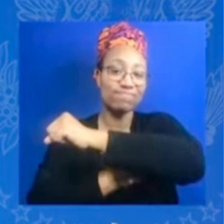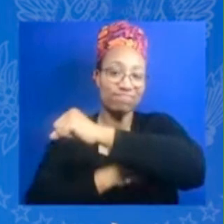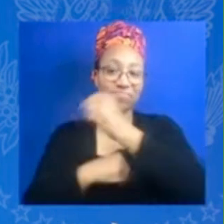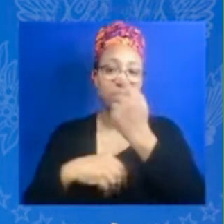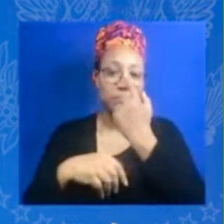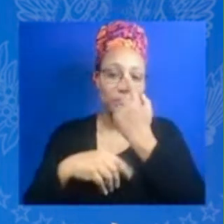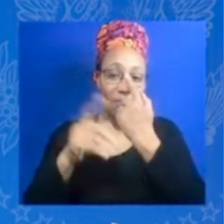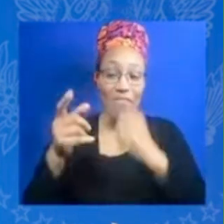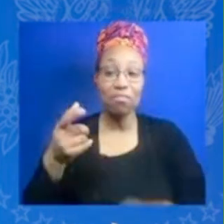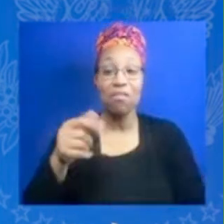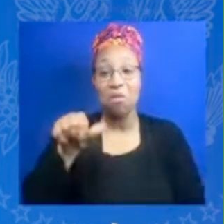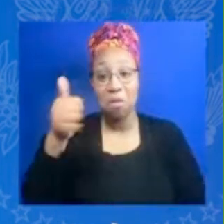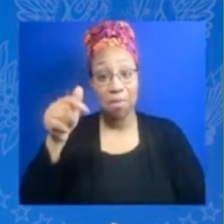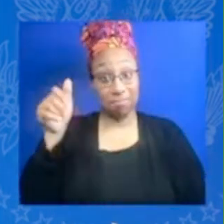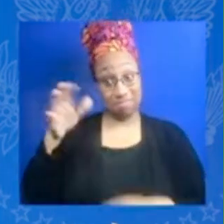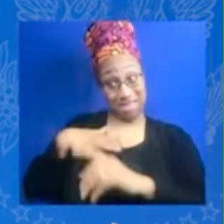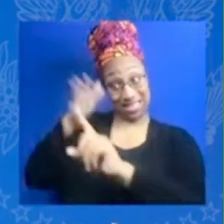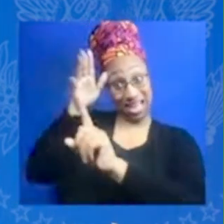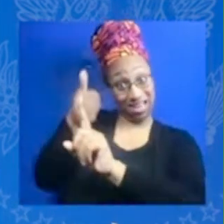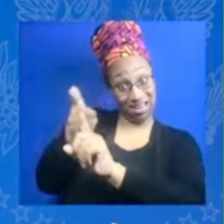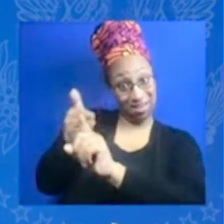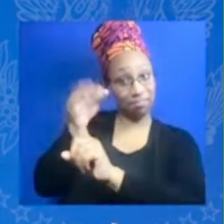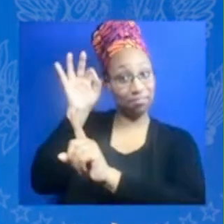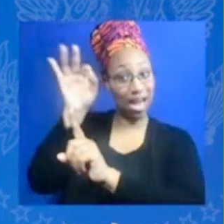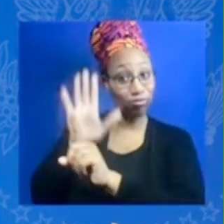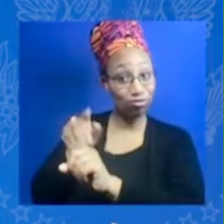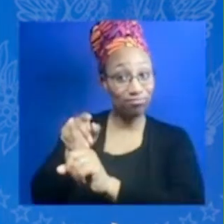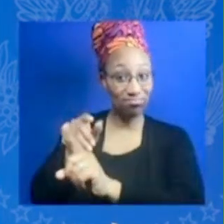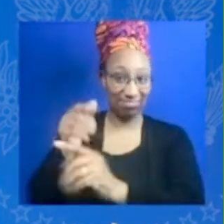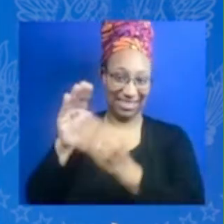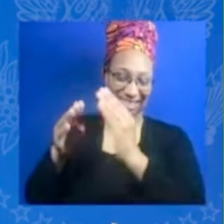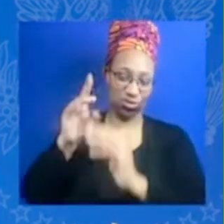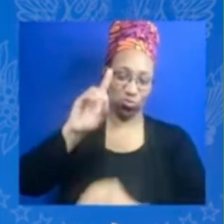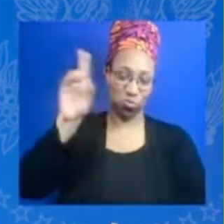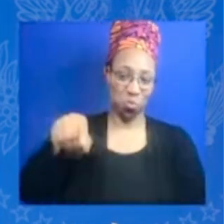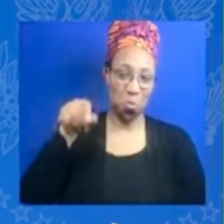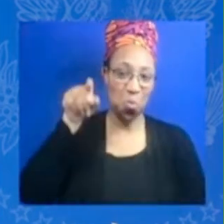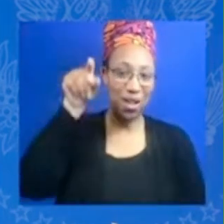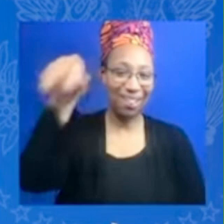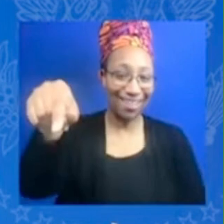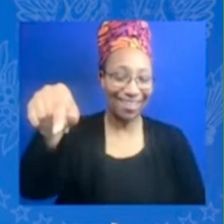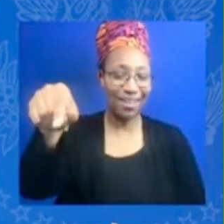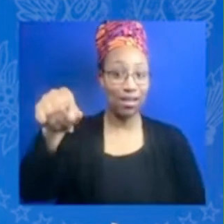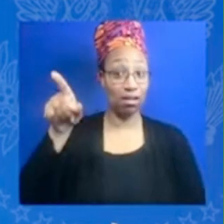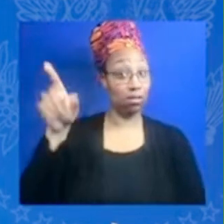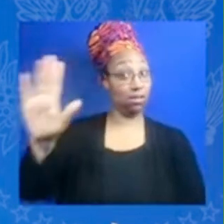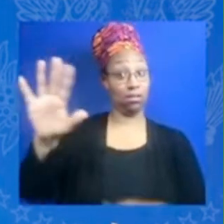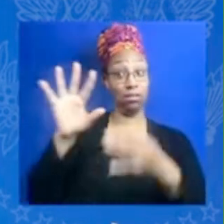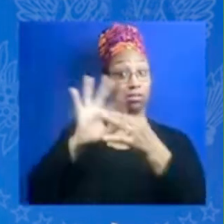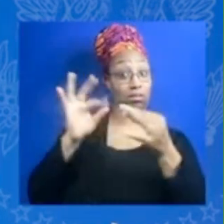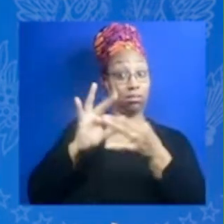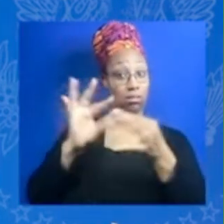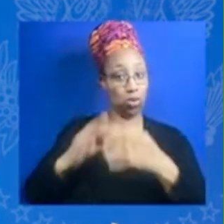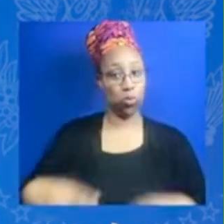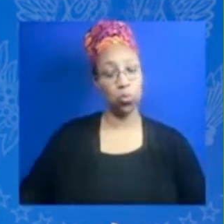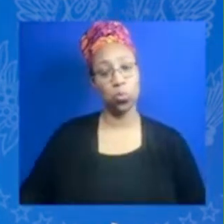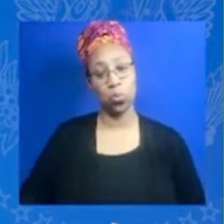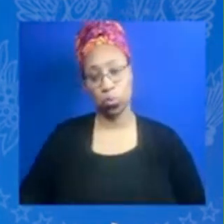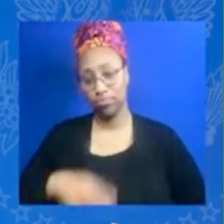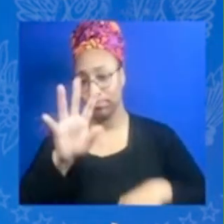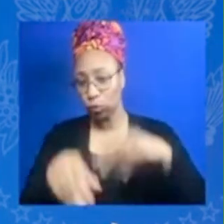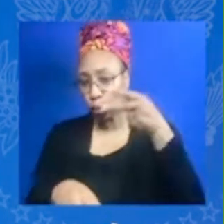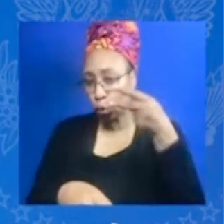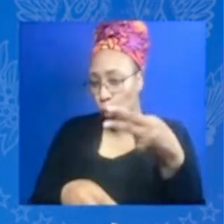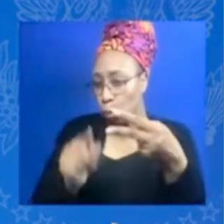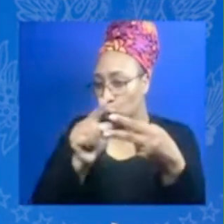of detroit and he would always say until this very day says two things to myself and my three sisters